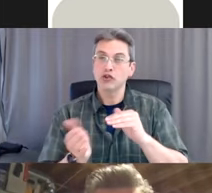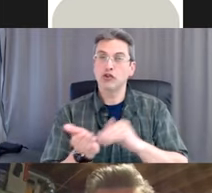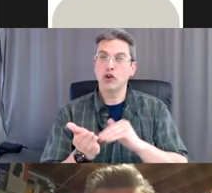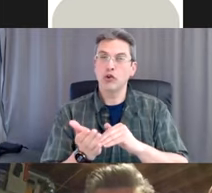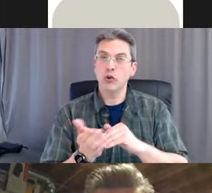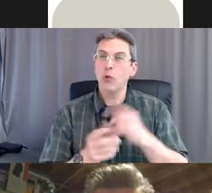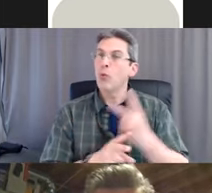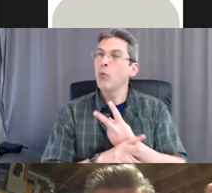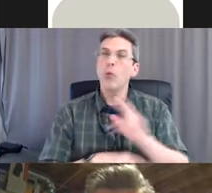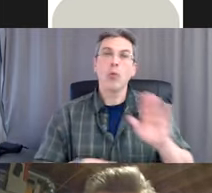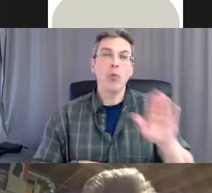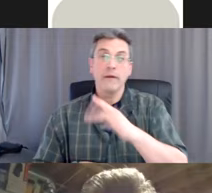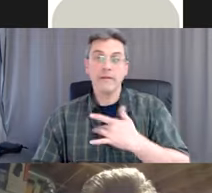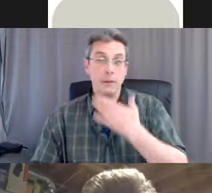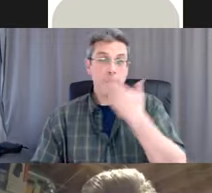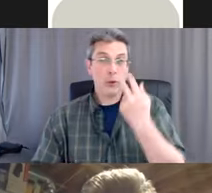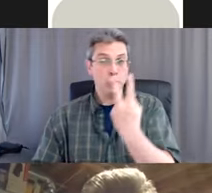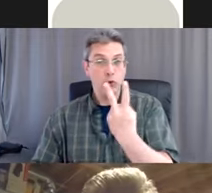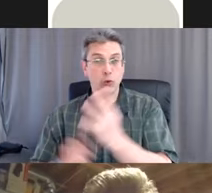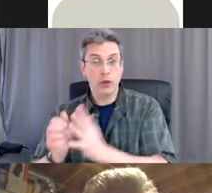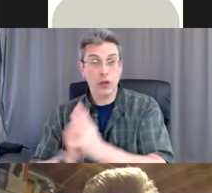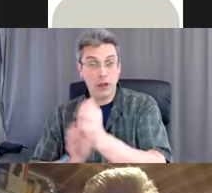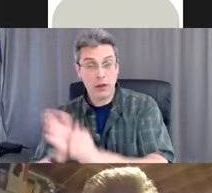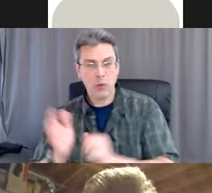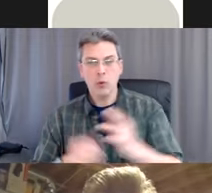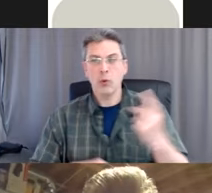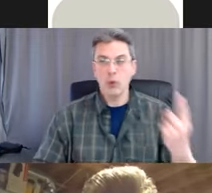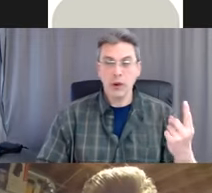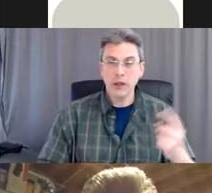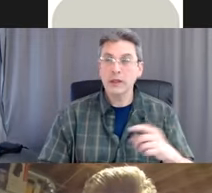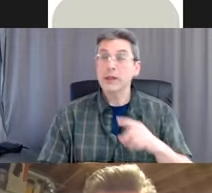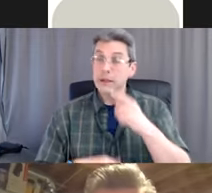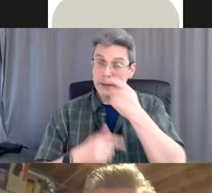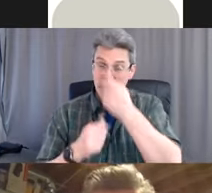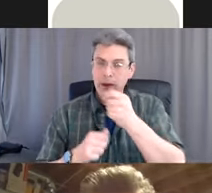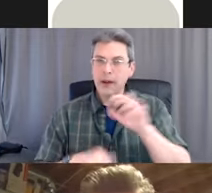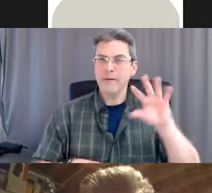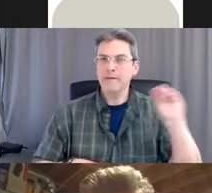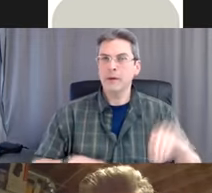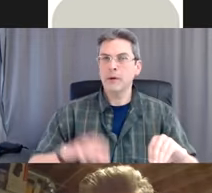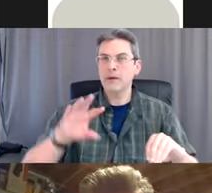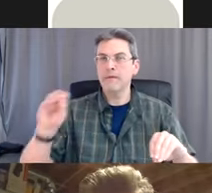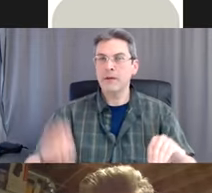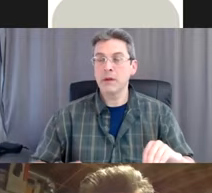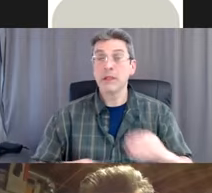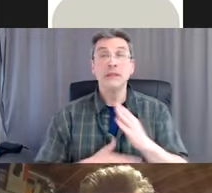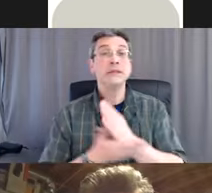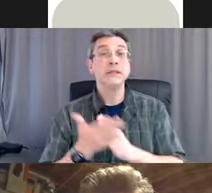with two pairs of gloves on, which then made people a little bit weak in their critical thinking process.